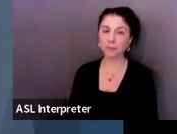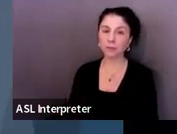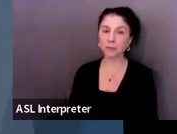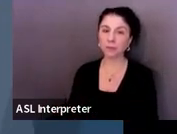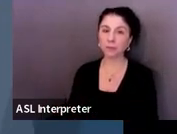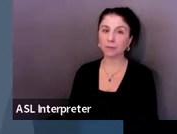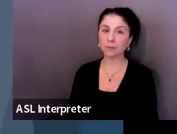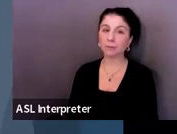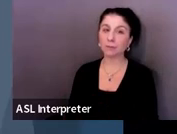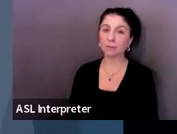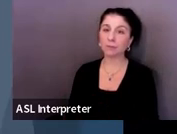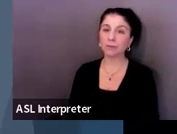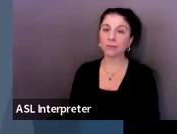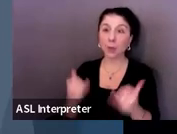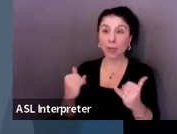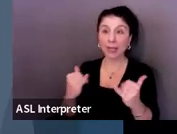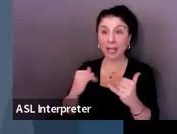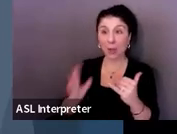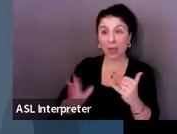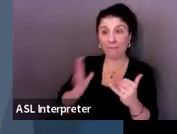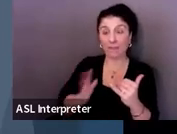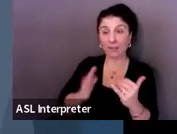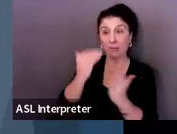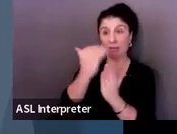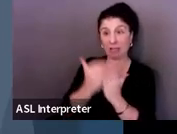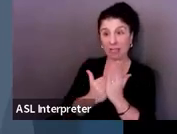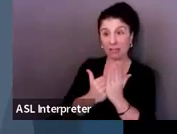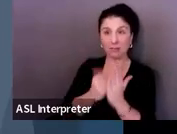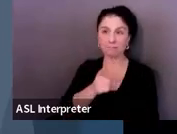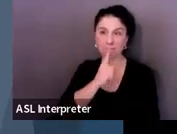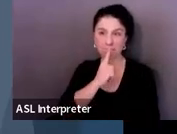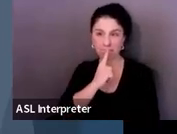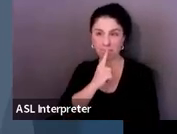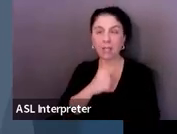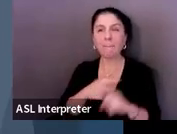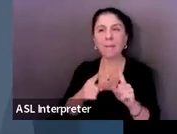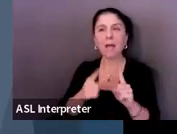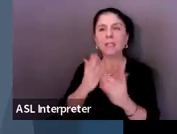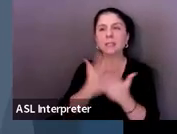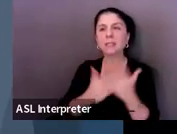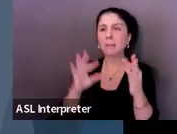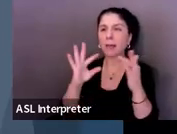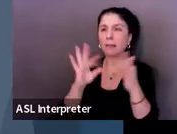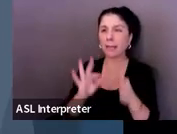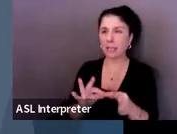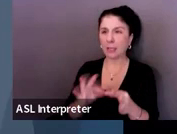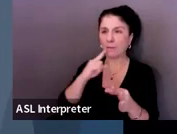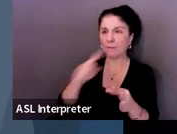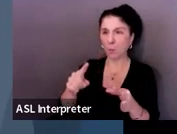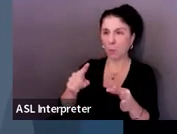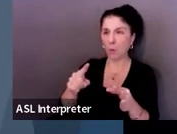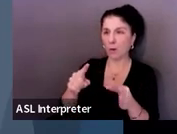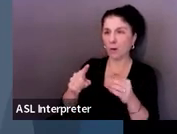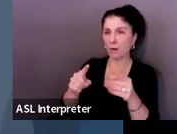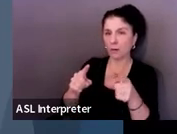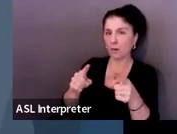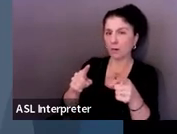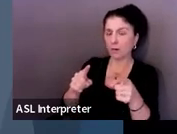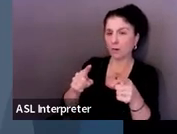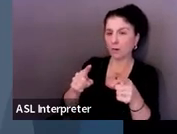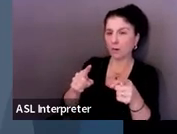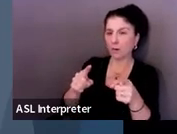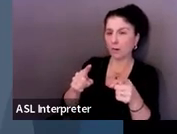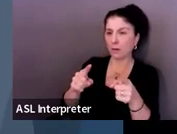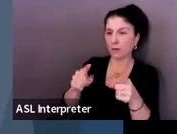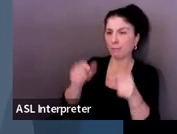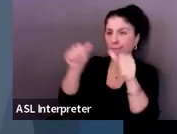time, there is no list of assessments, but we have some links to transition assessments within this PowerPoint. And we're working to